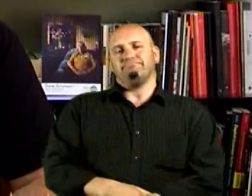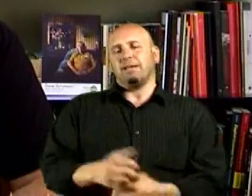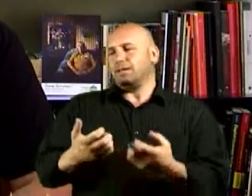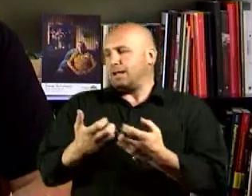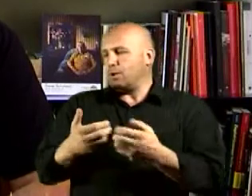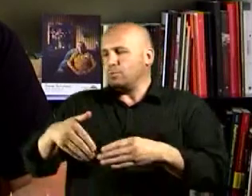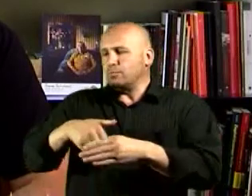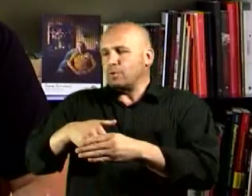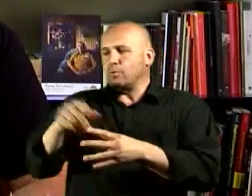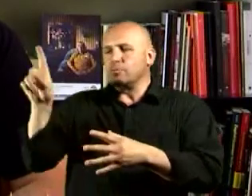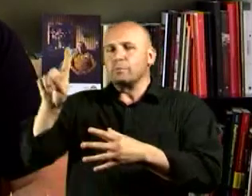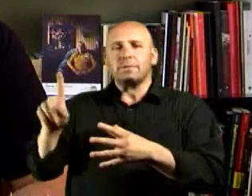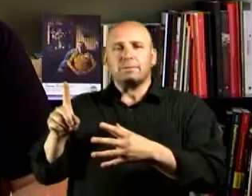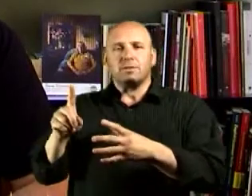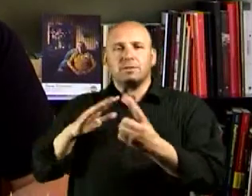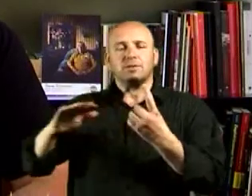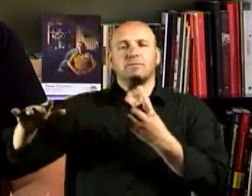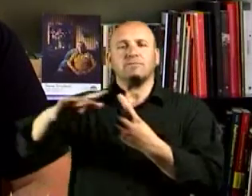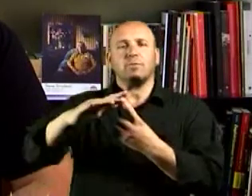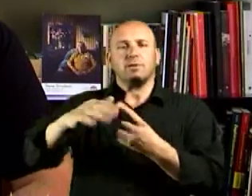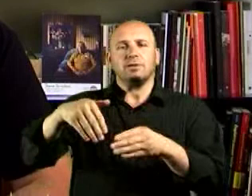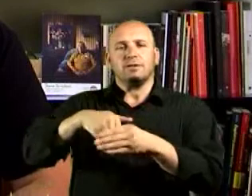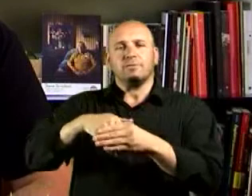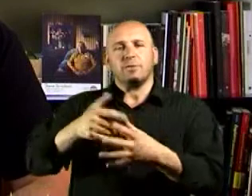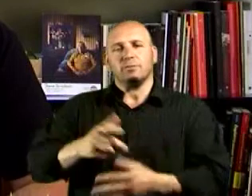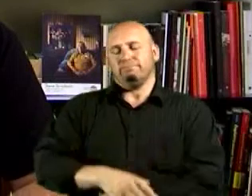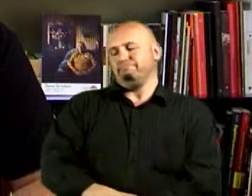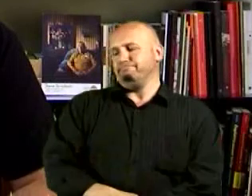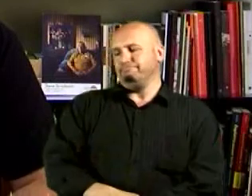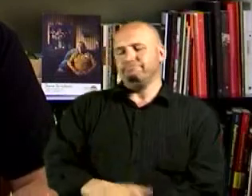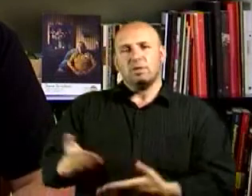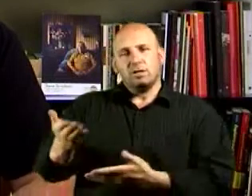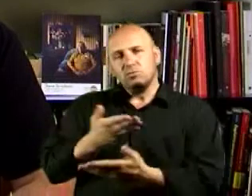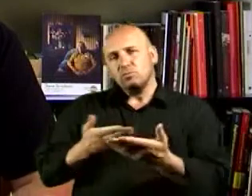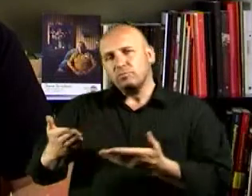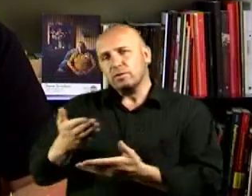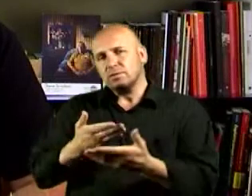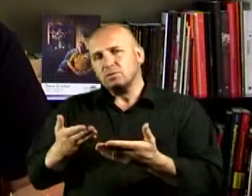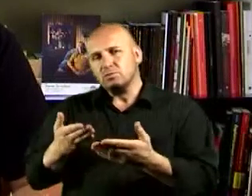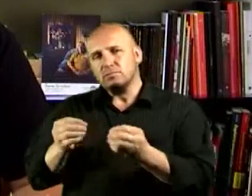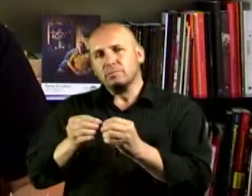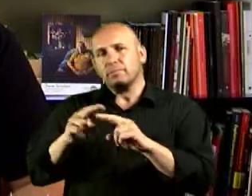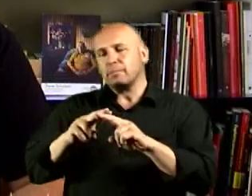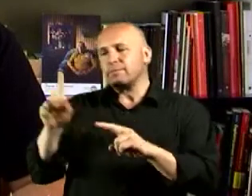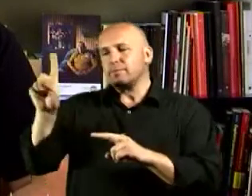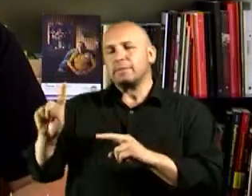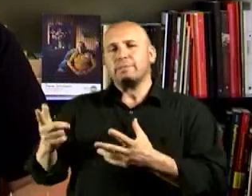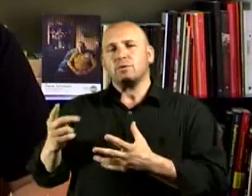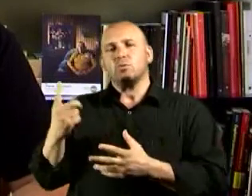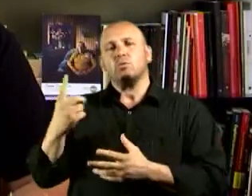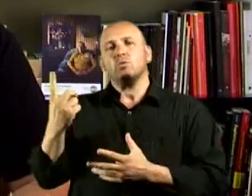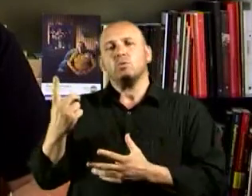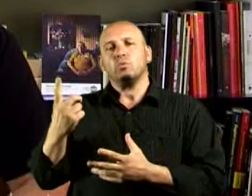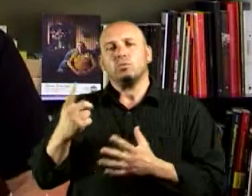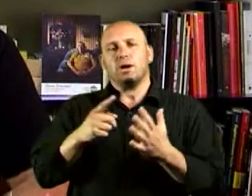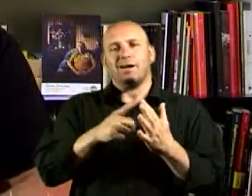looking at things around us. I have talked about the people of Berfor, the